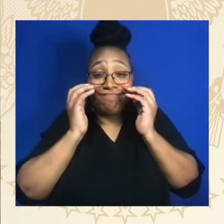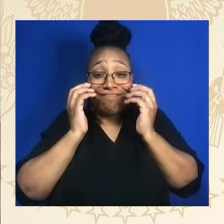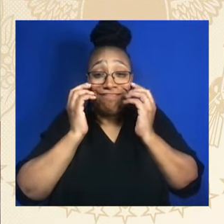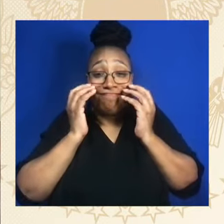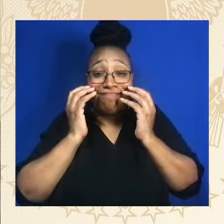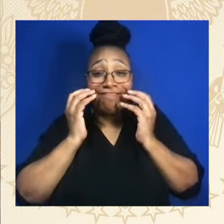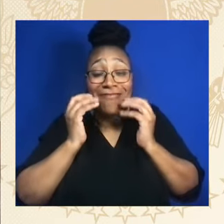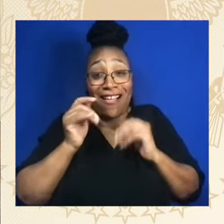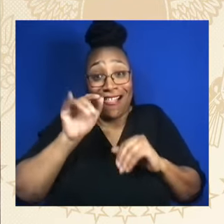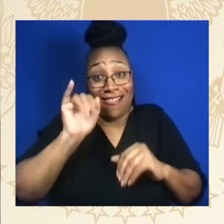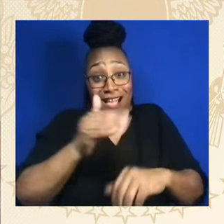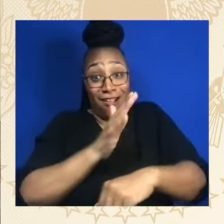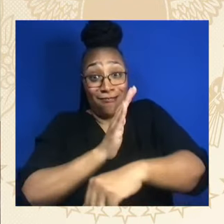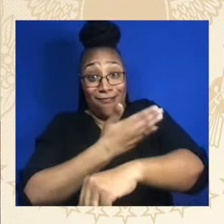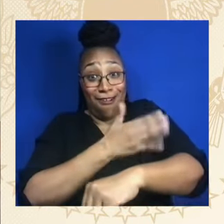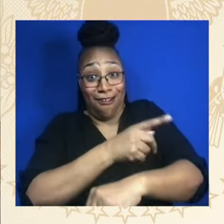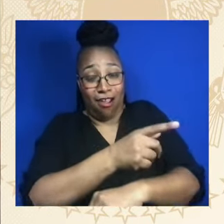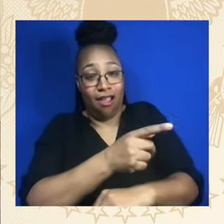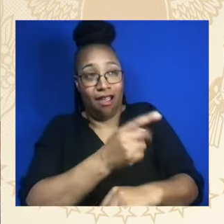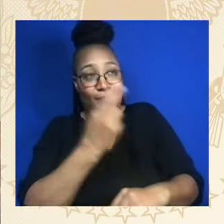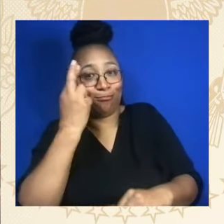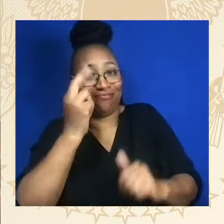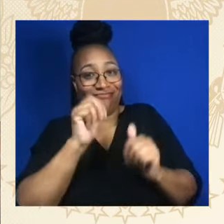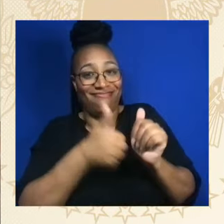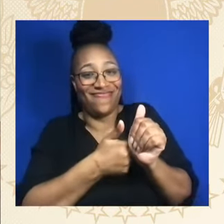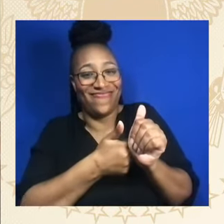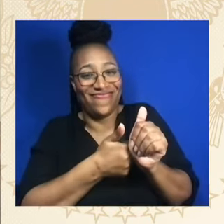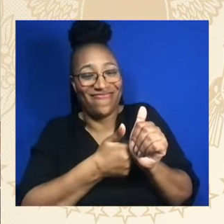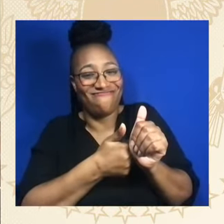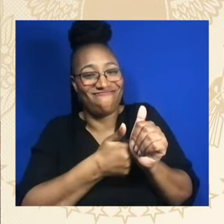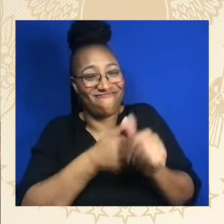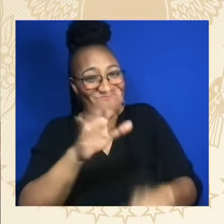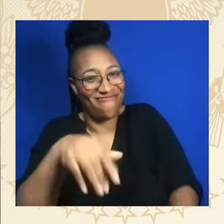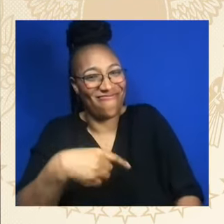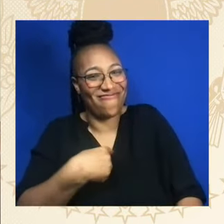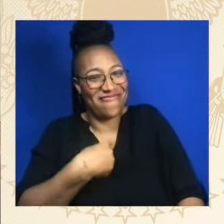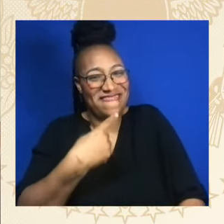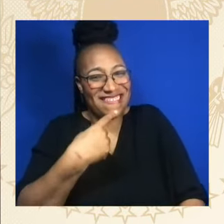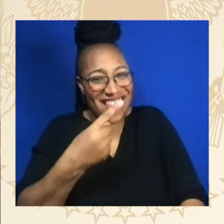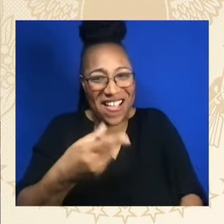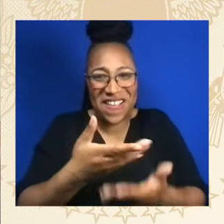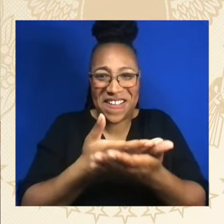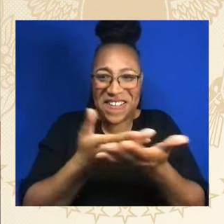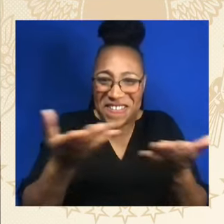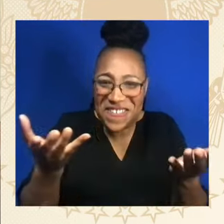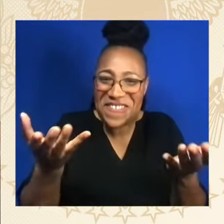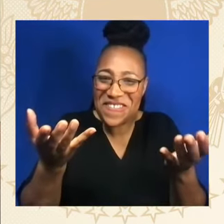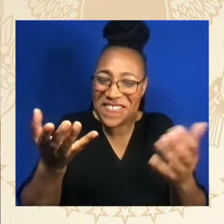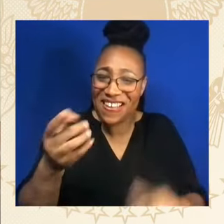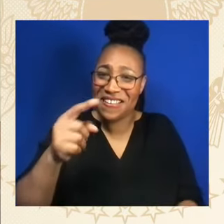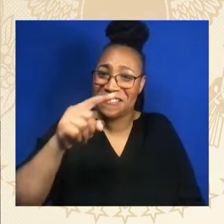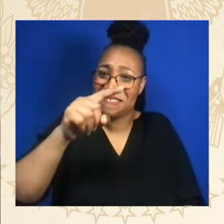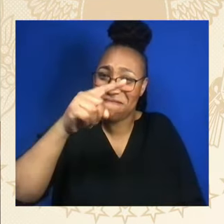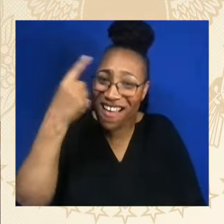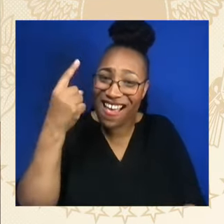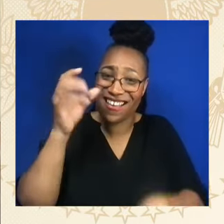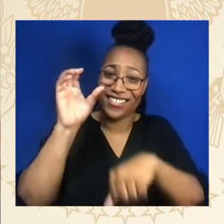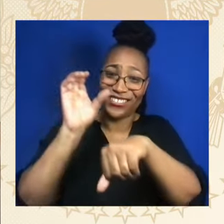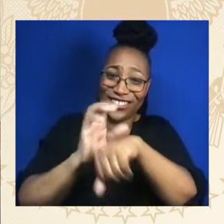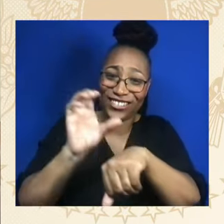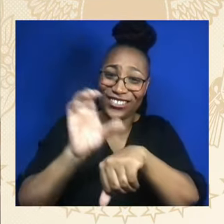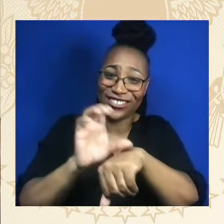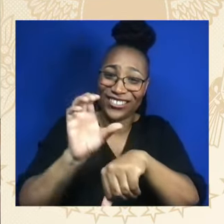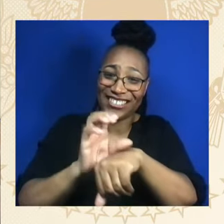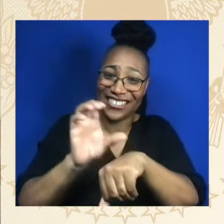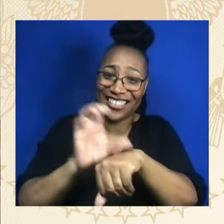in the civil rights movement As a kid in high school, I used to go down to the black church I go to 730 mass I'm a practicing Catholic Then I go to 10 o'clock And then we sit